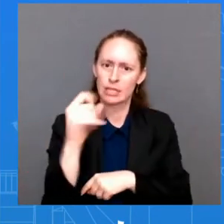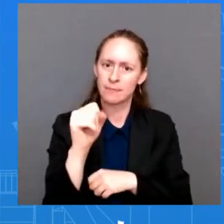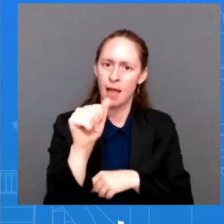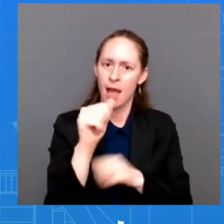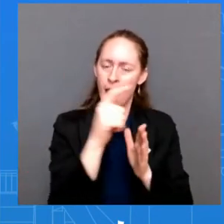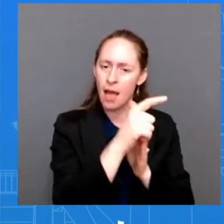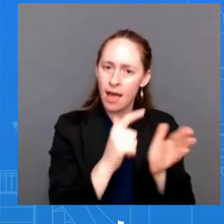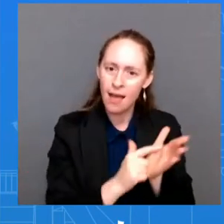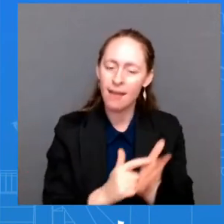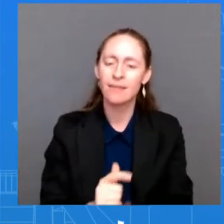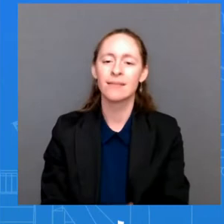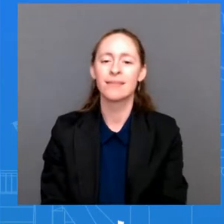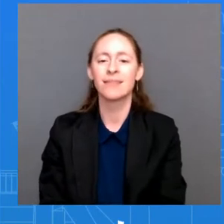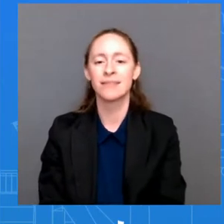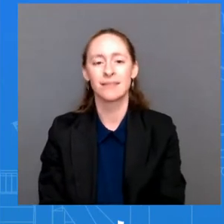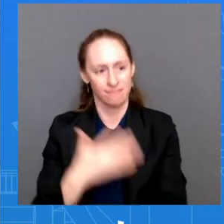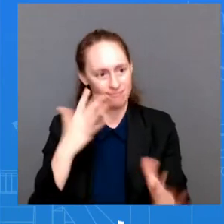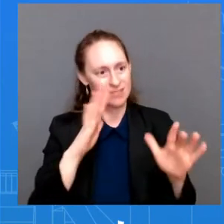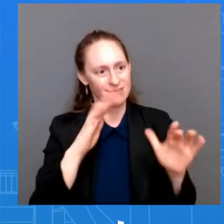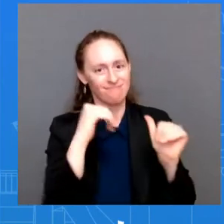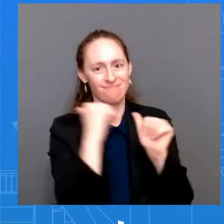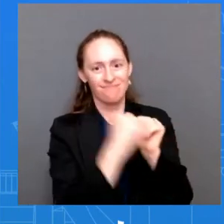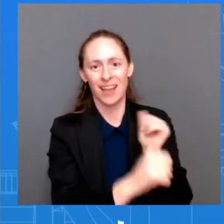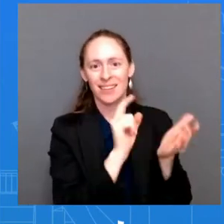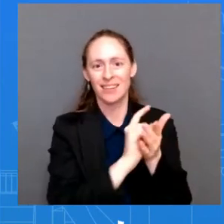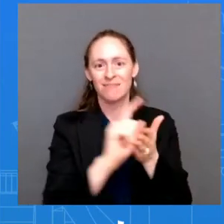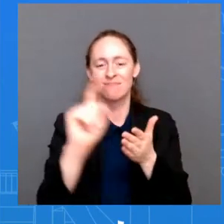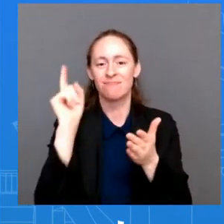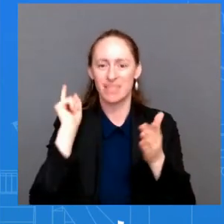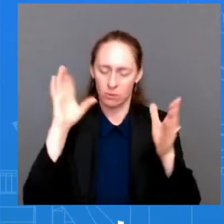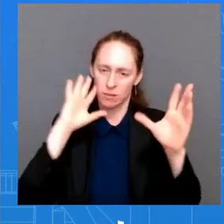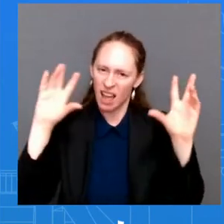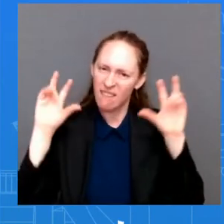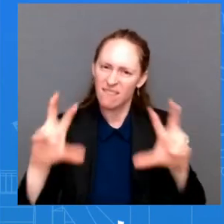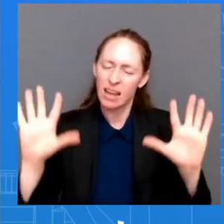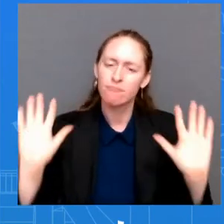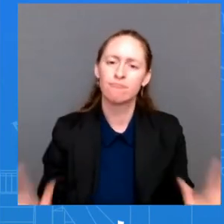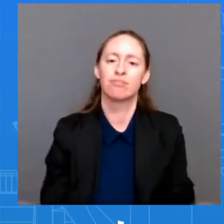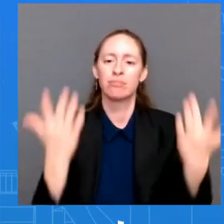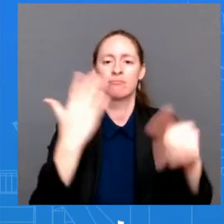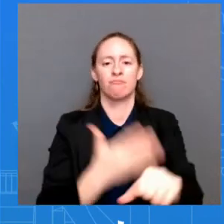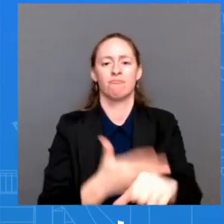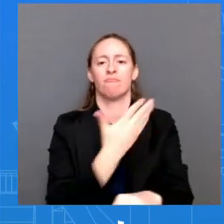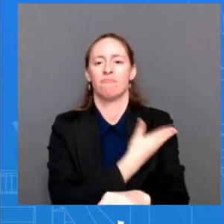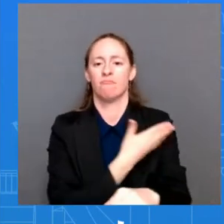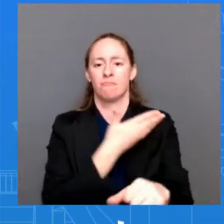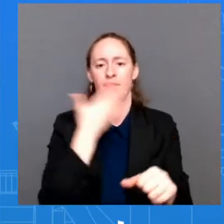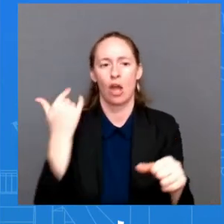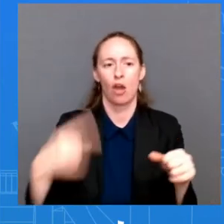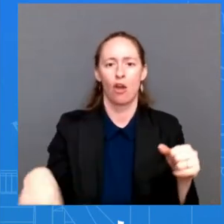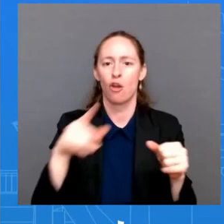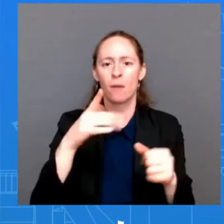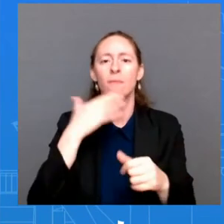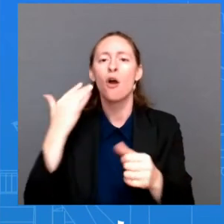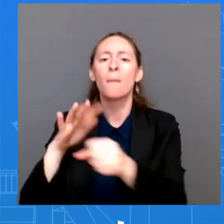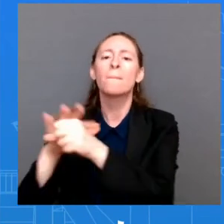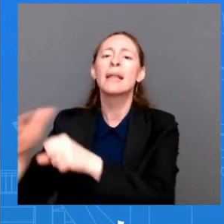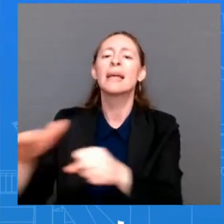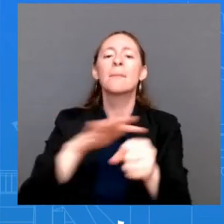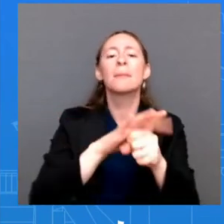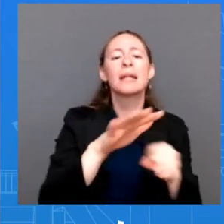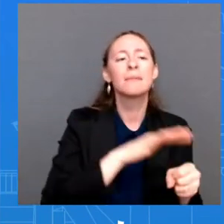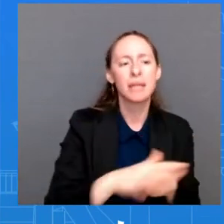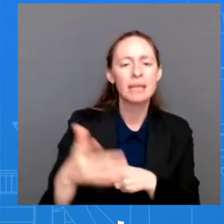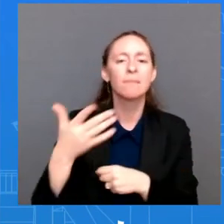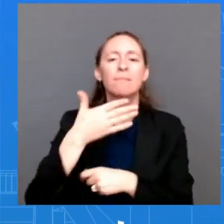low in really strengthening the supply chain. were just talking about national security, sort of strengthen our national security, a huge deal. And now what we still